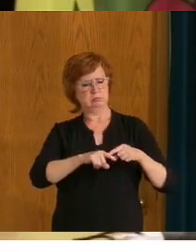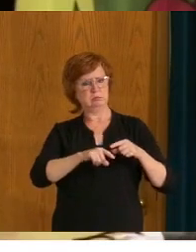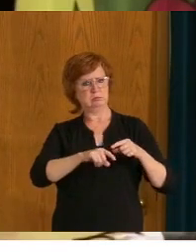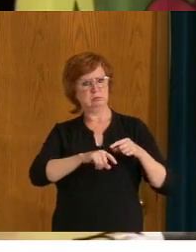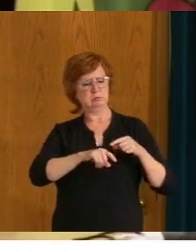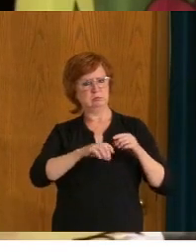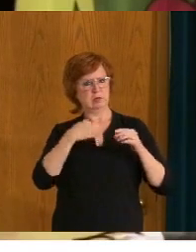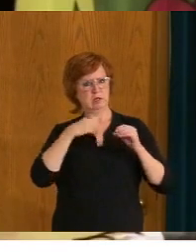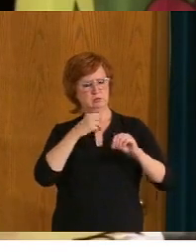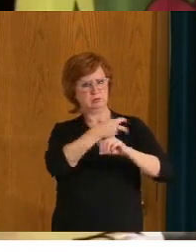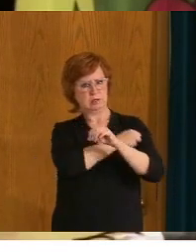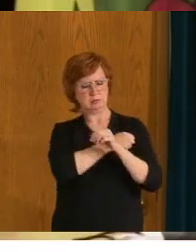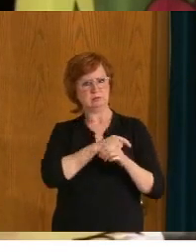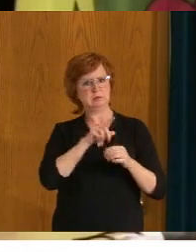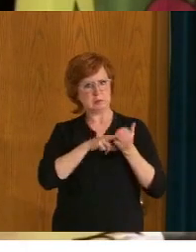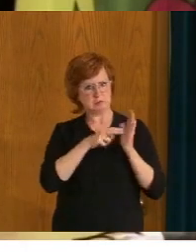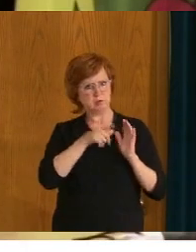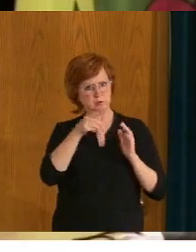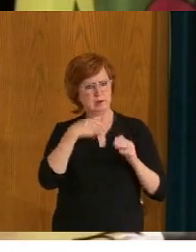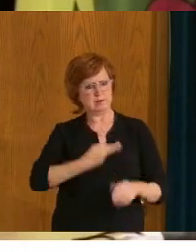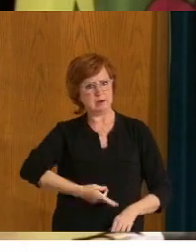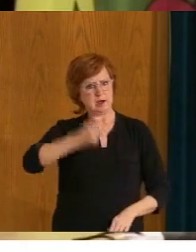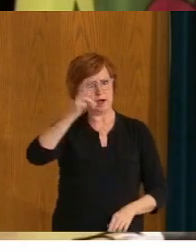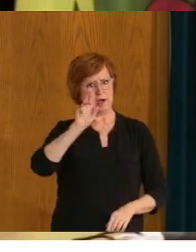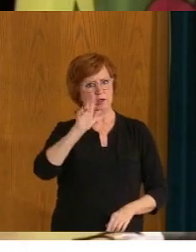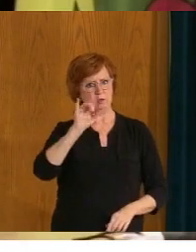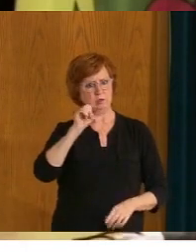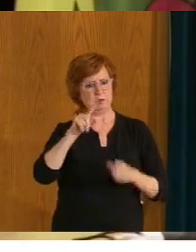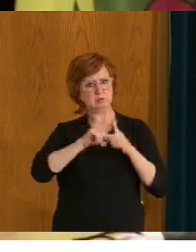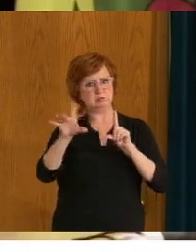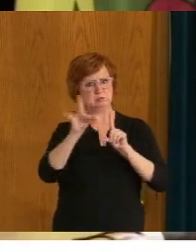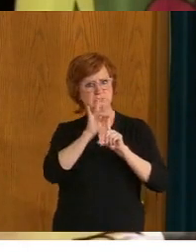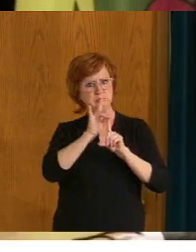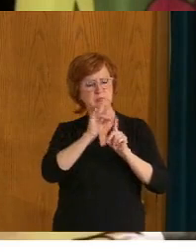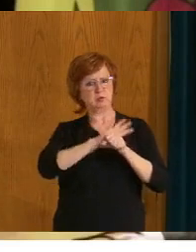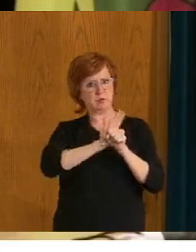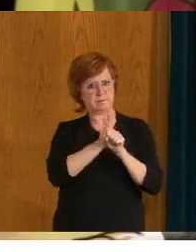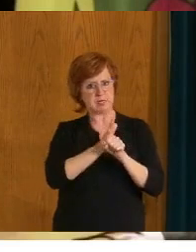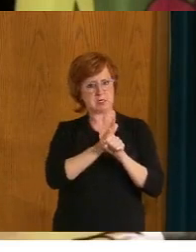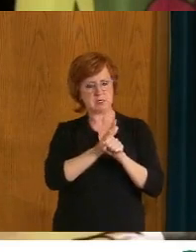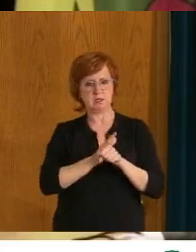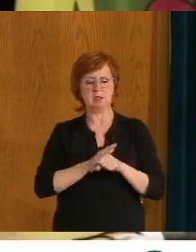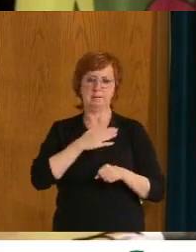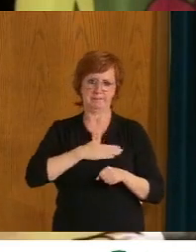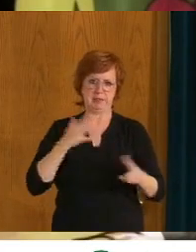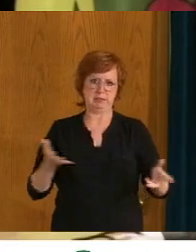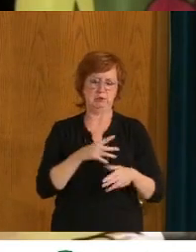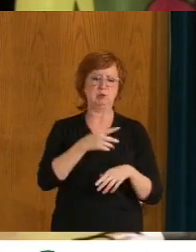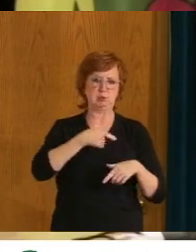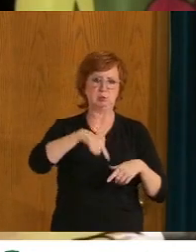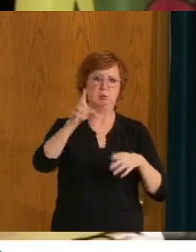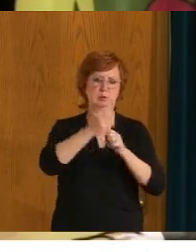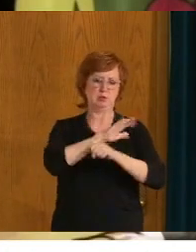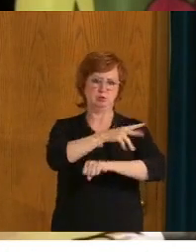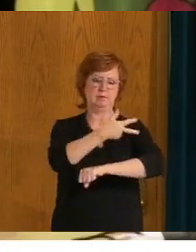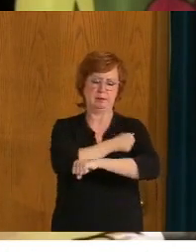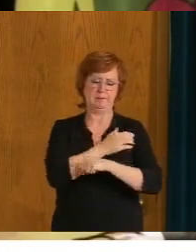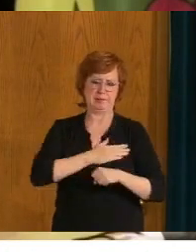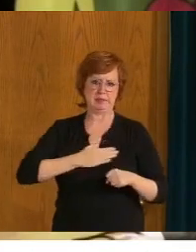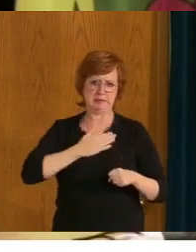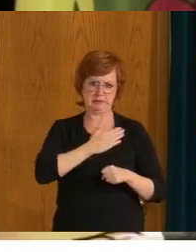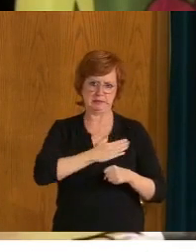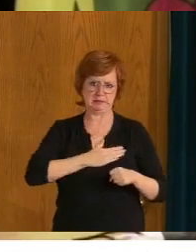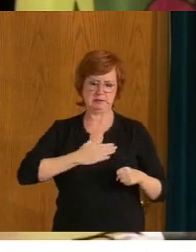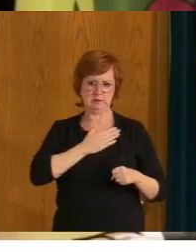consider going out and getting vaccinated. Because of our increasing number of vaccinations, decreasing case numbers, we are feeling